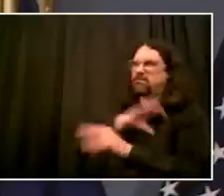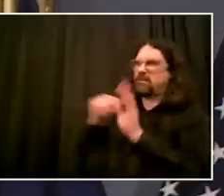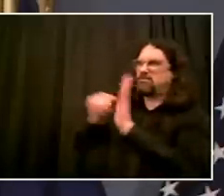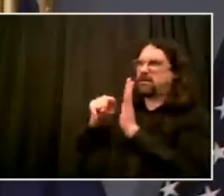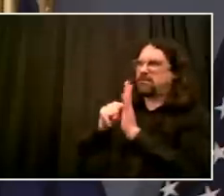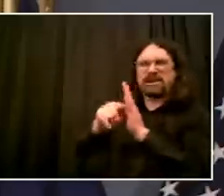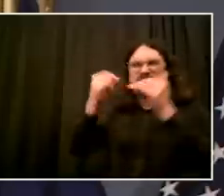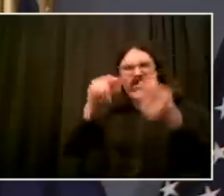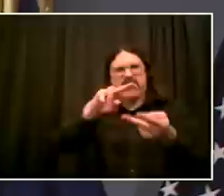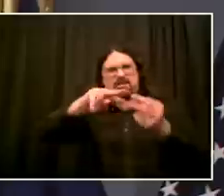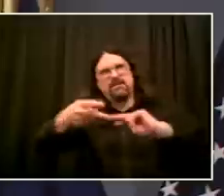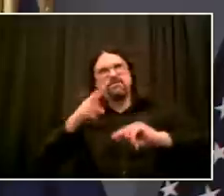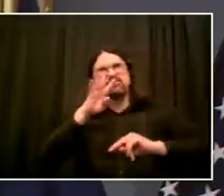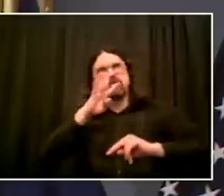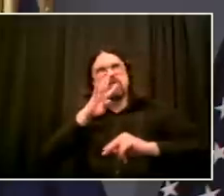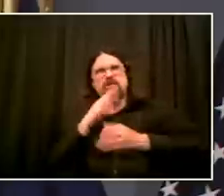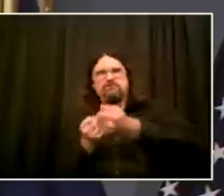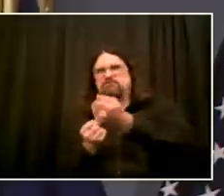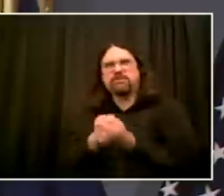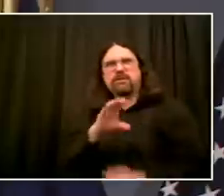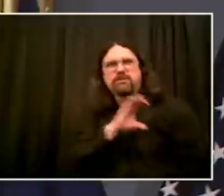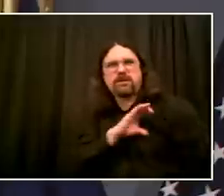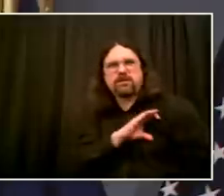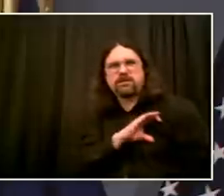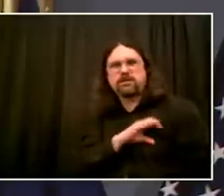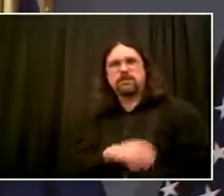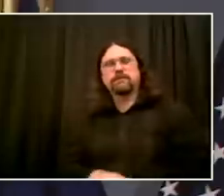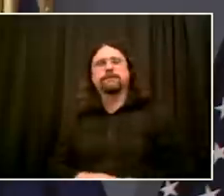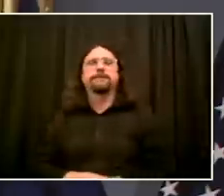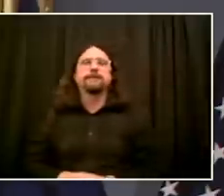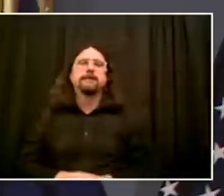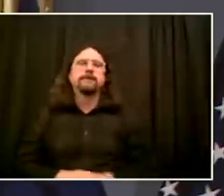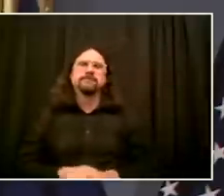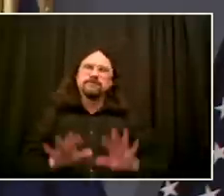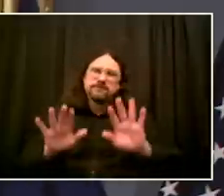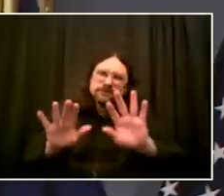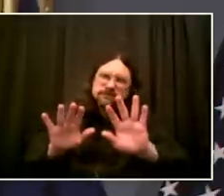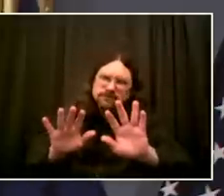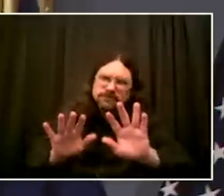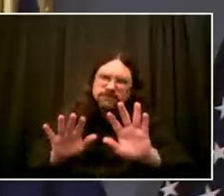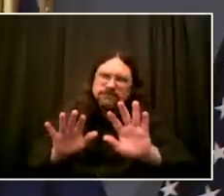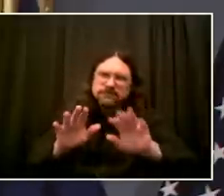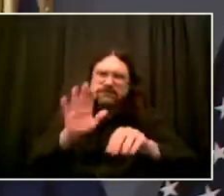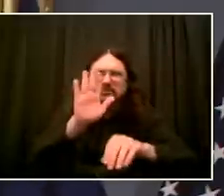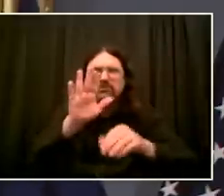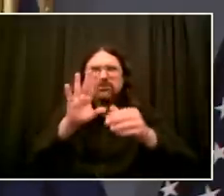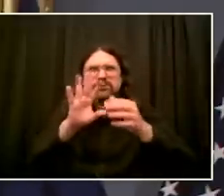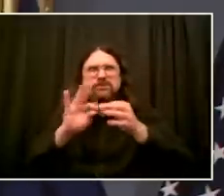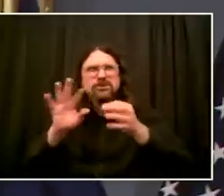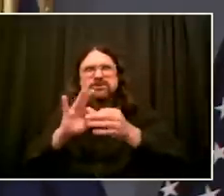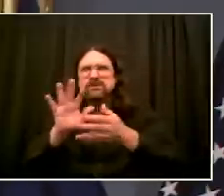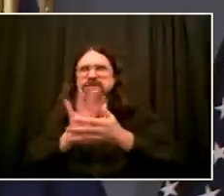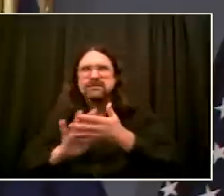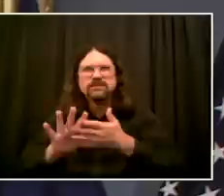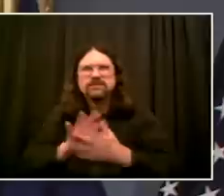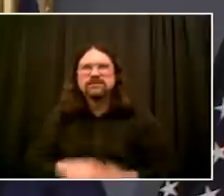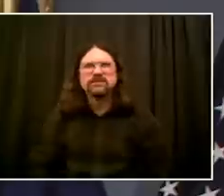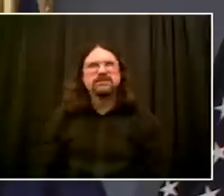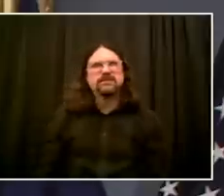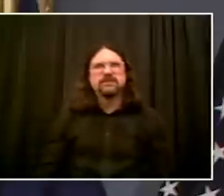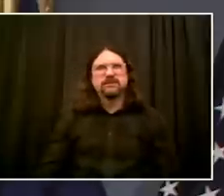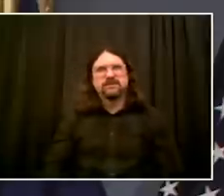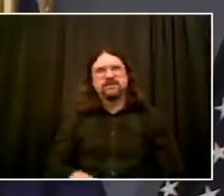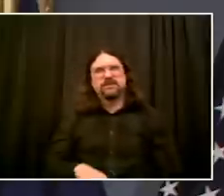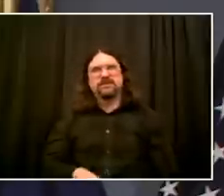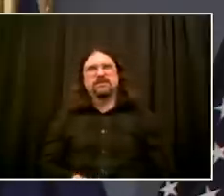respond respectfully. If I hear something I think is true or important or something that is a real contradiction, I'm going to respond